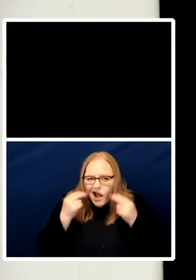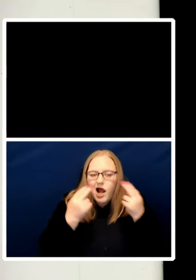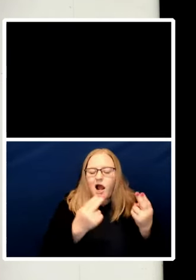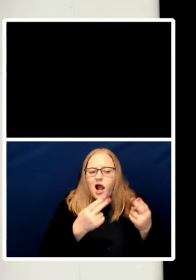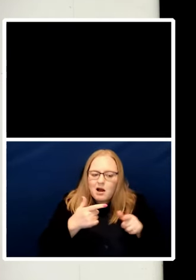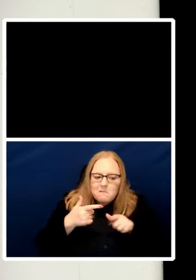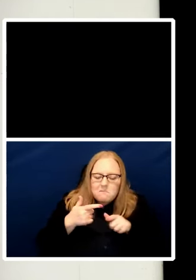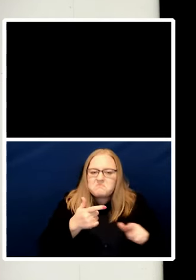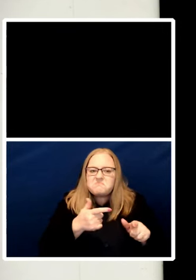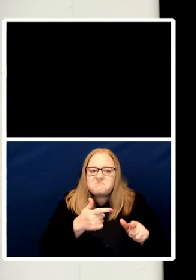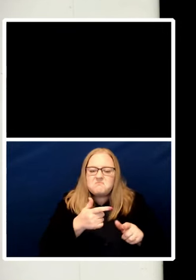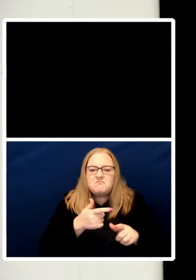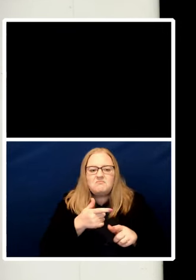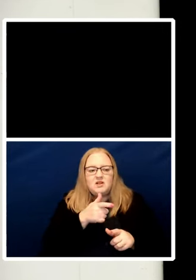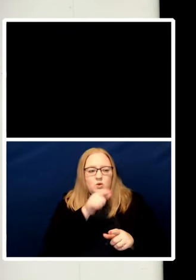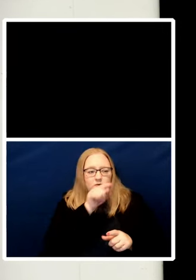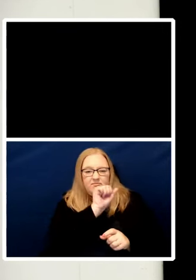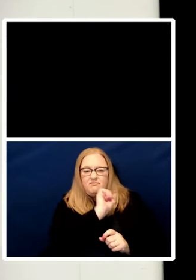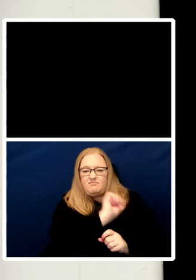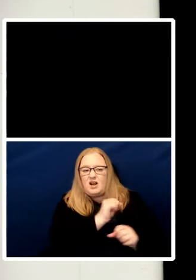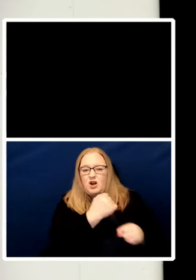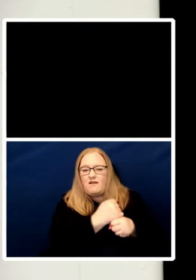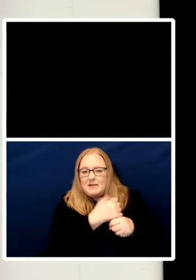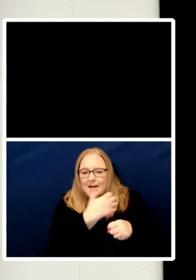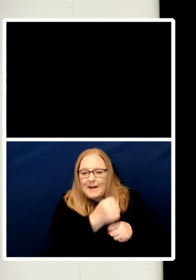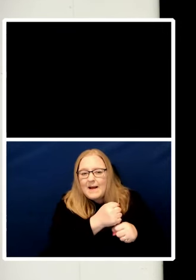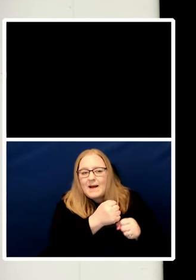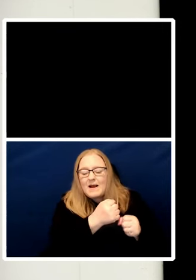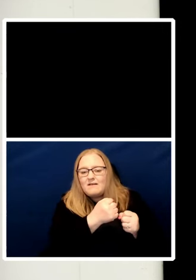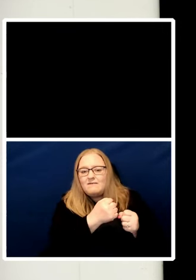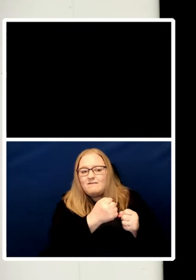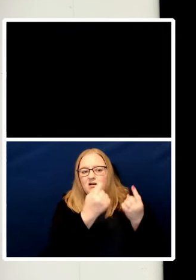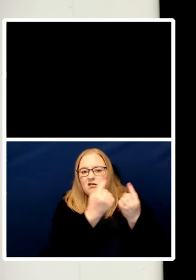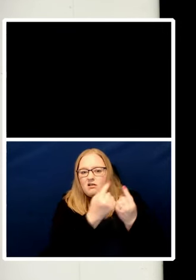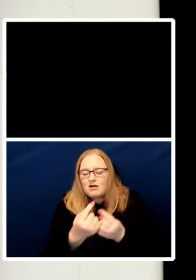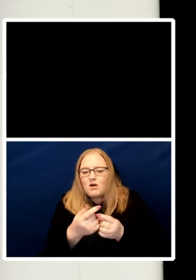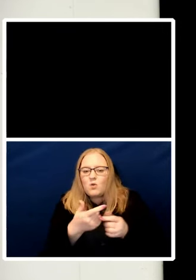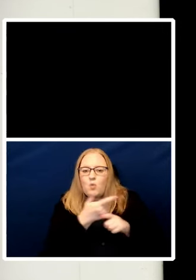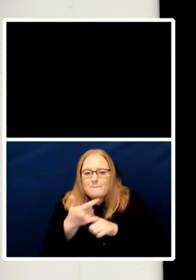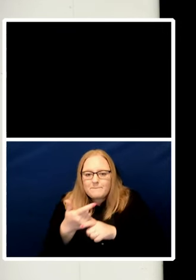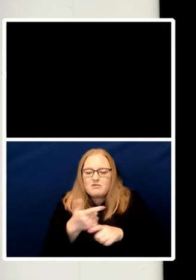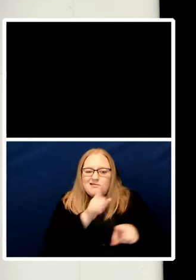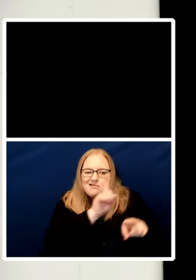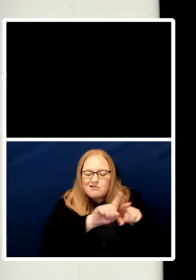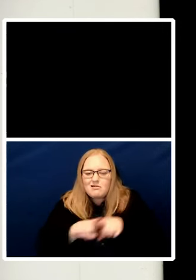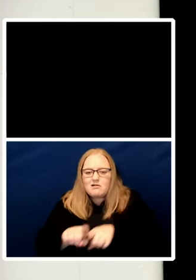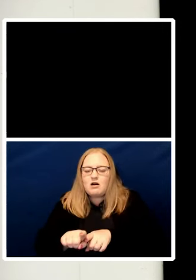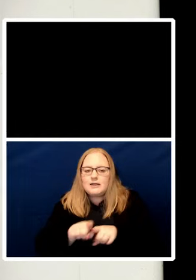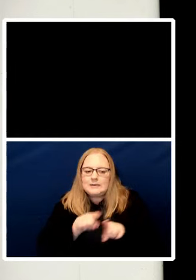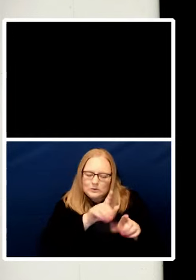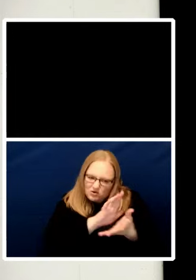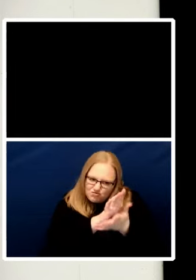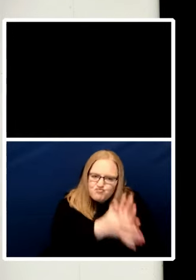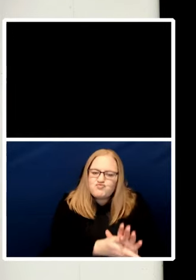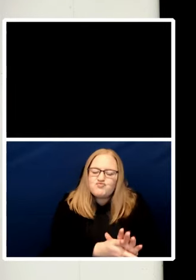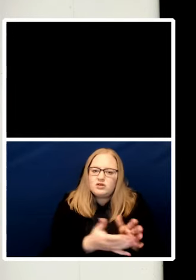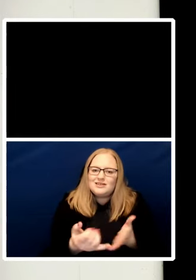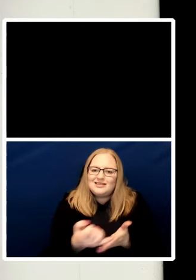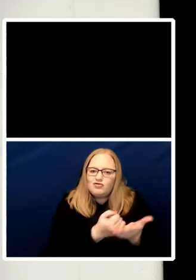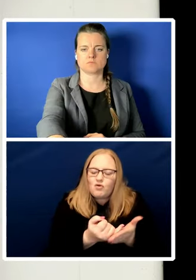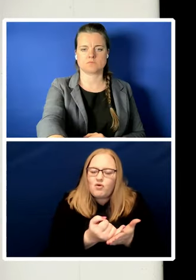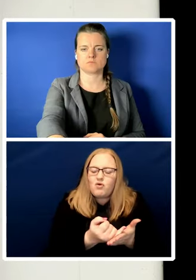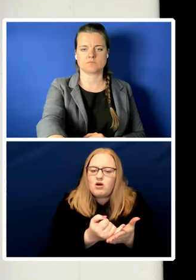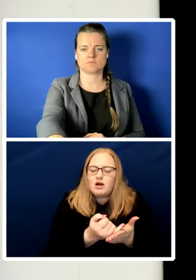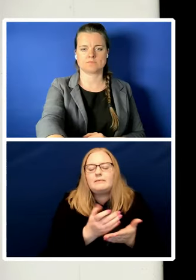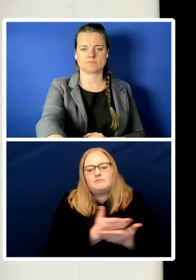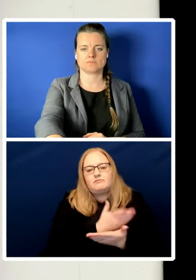people as opposed to property in general, and civilians in particular. By